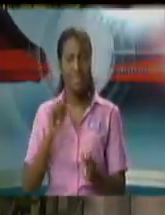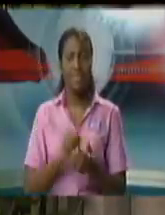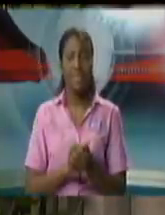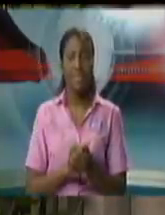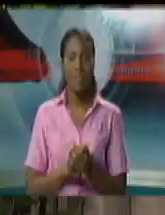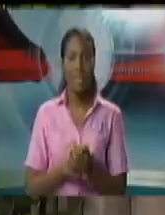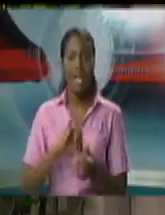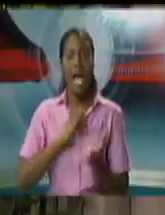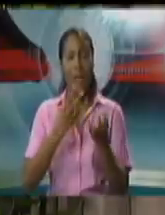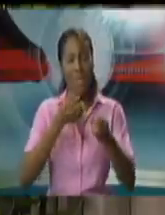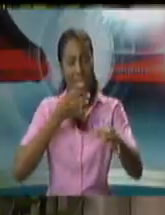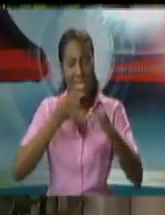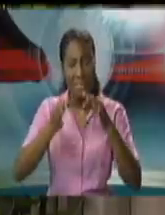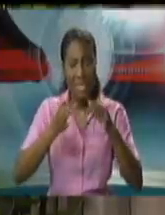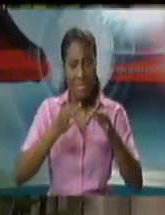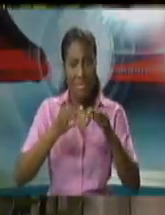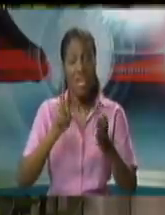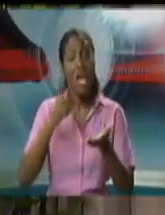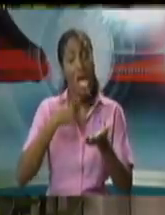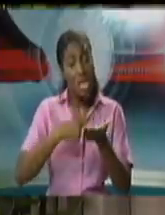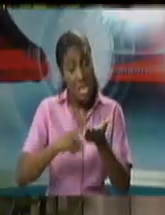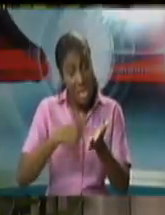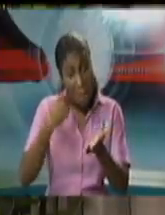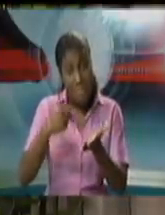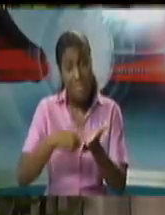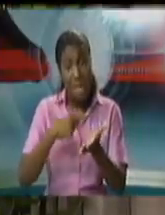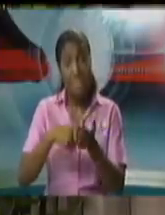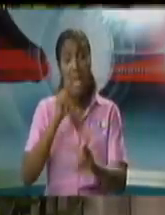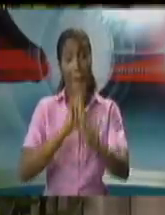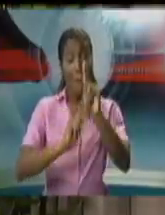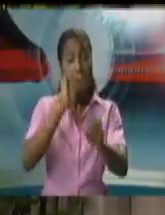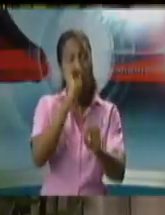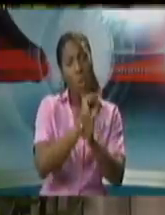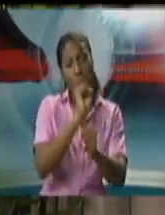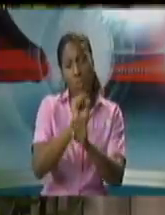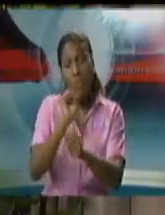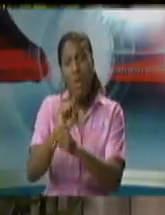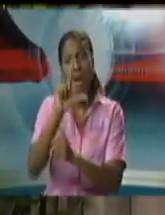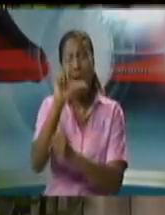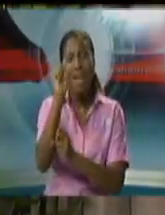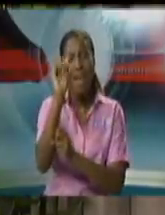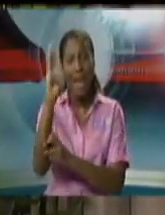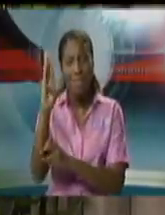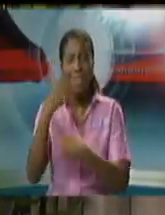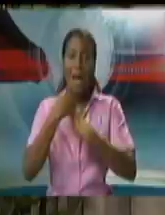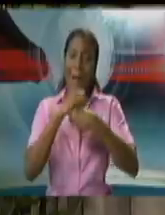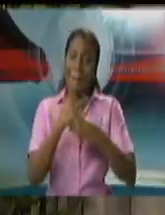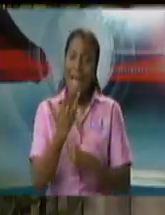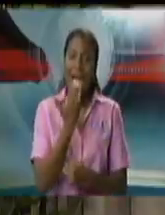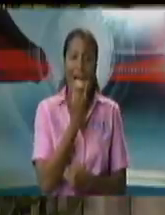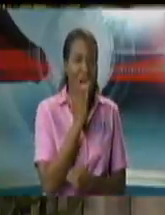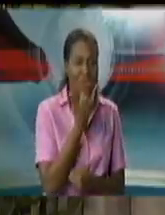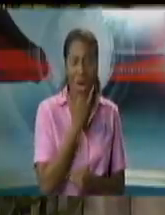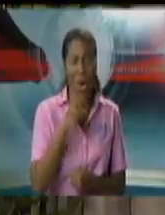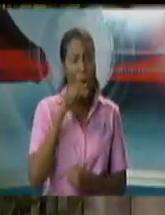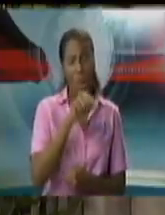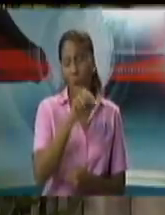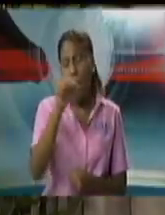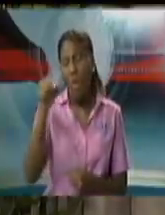human error is a part and parcel of every process transcription errors happen around the world